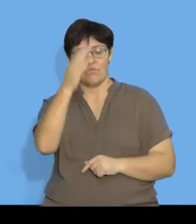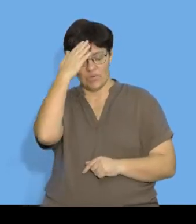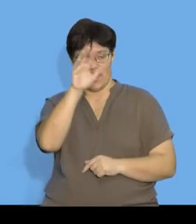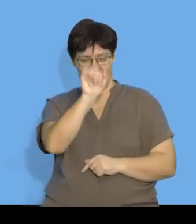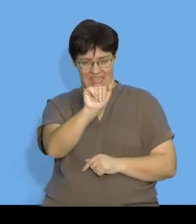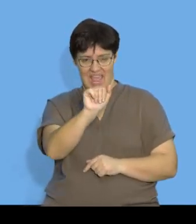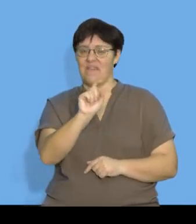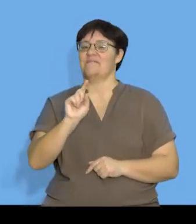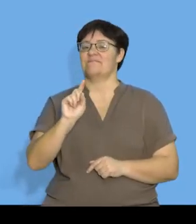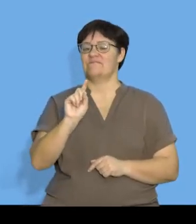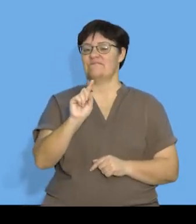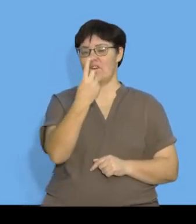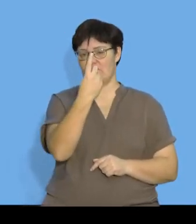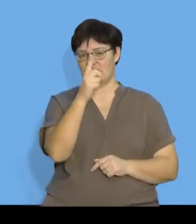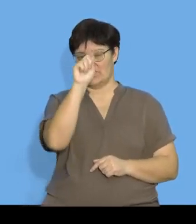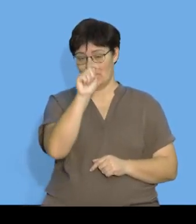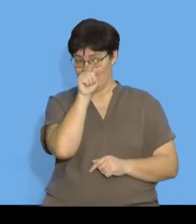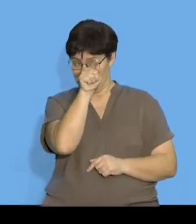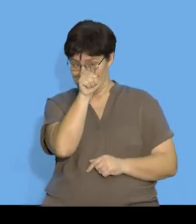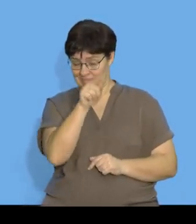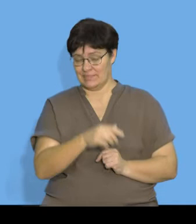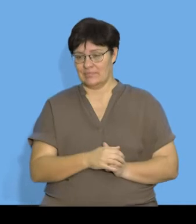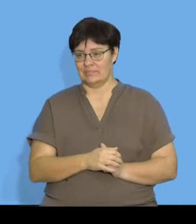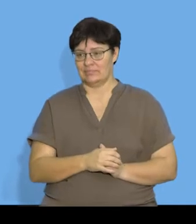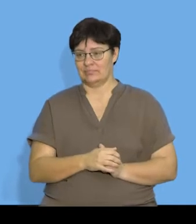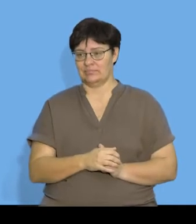know that A is the first term.